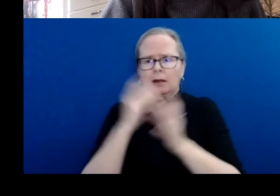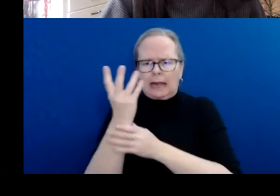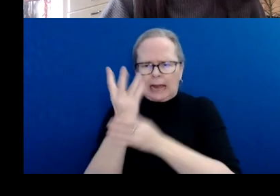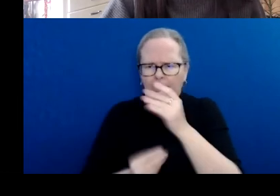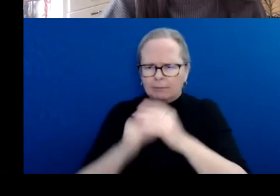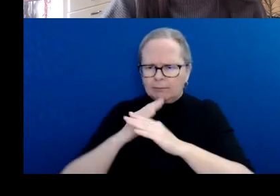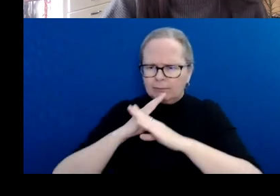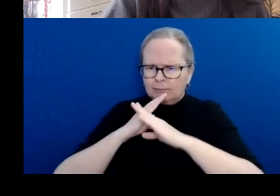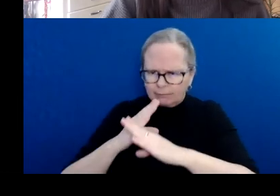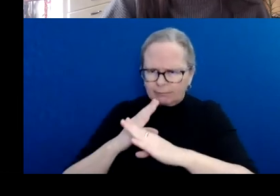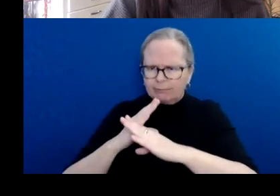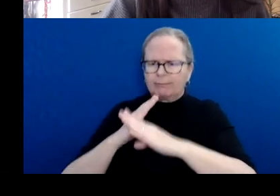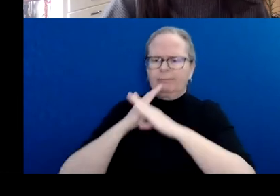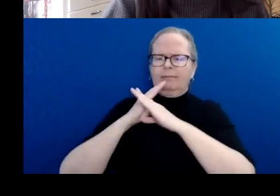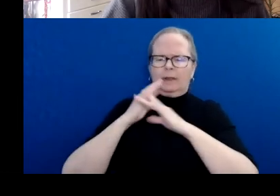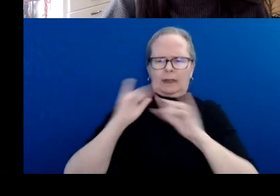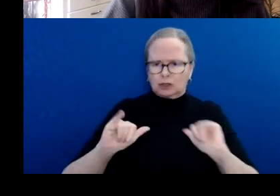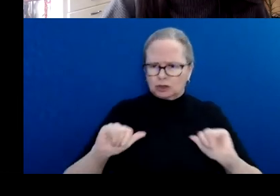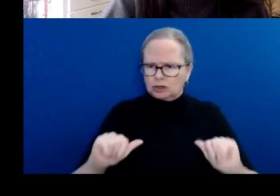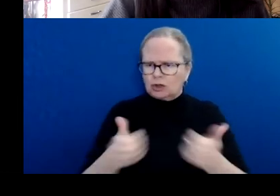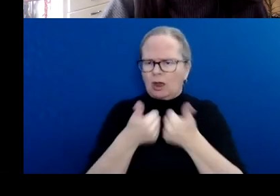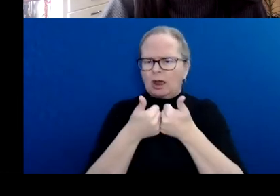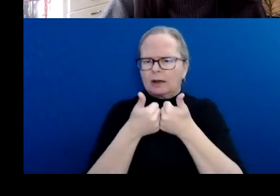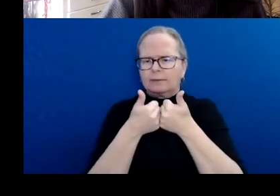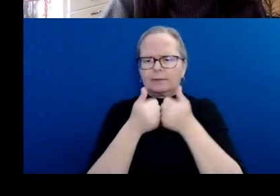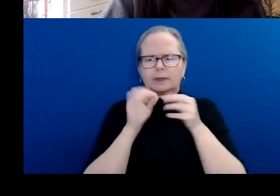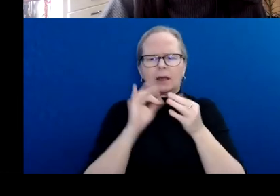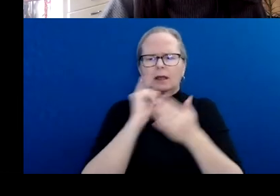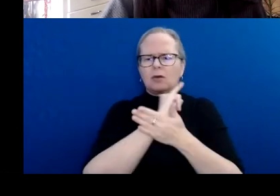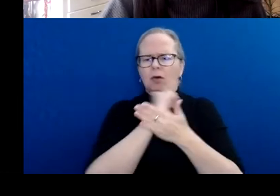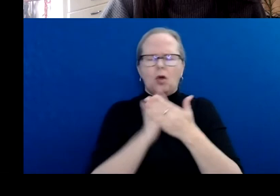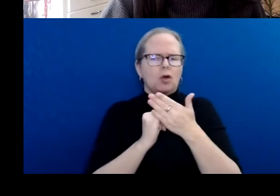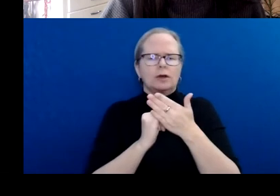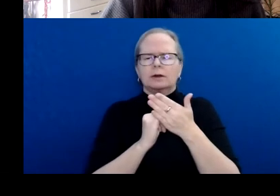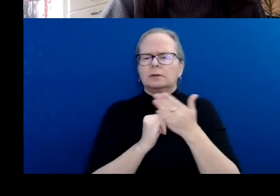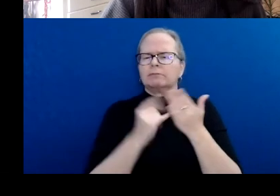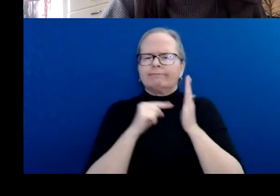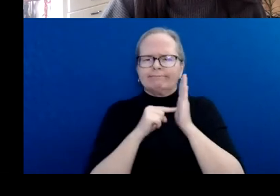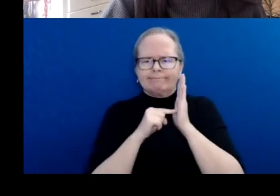demonstrate thoughtfulness, intentionality, awareness, and potential.